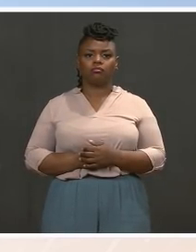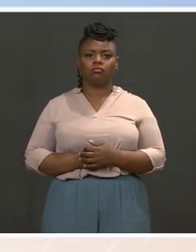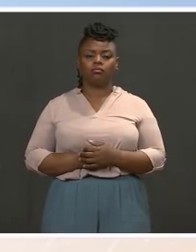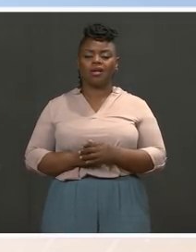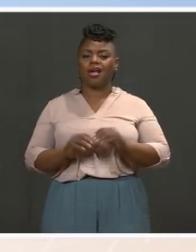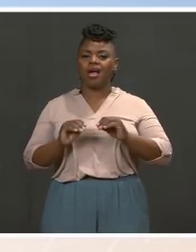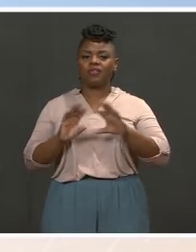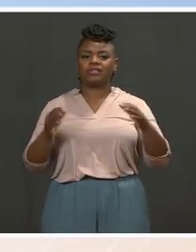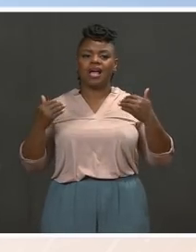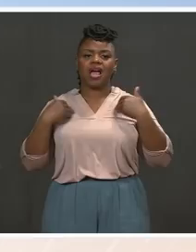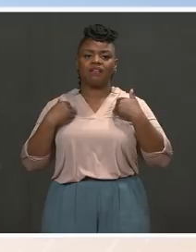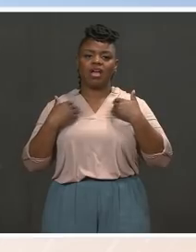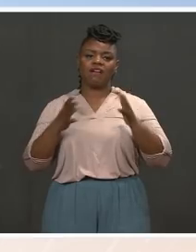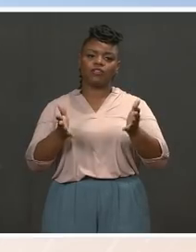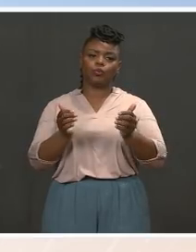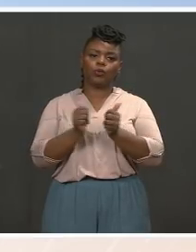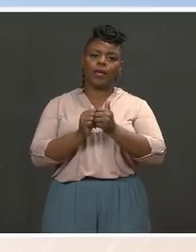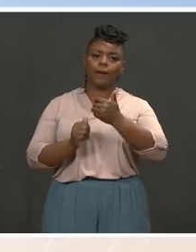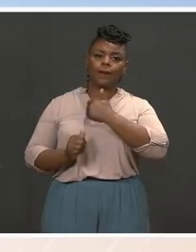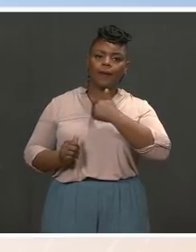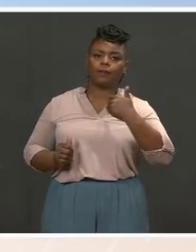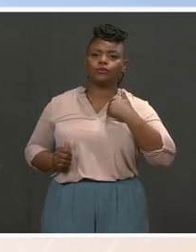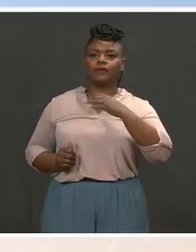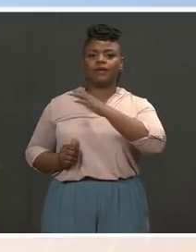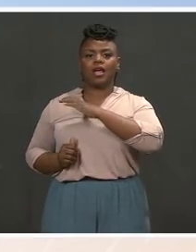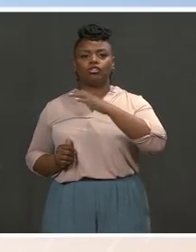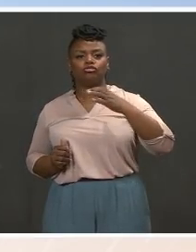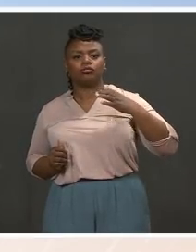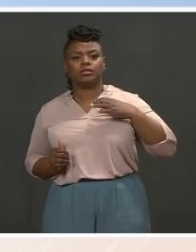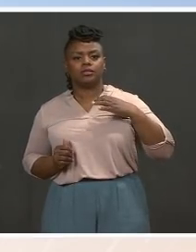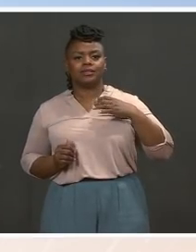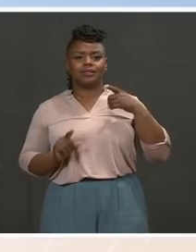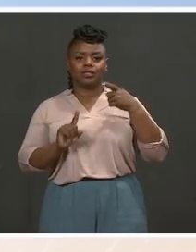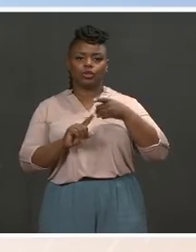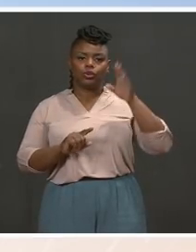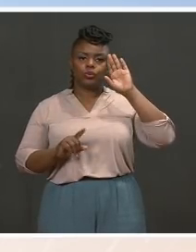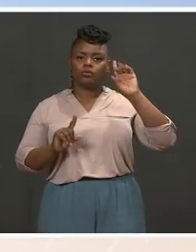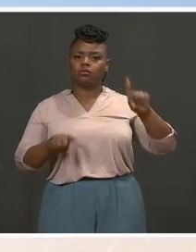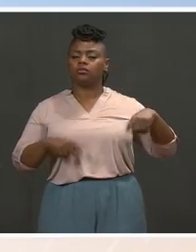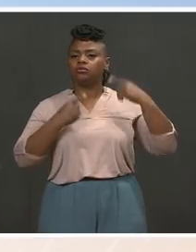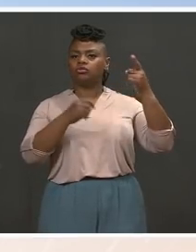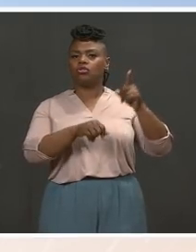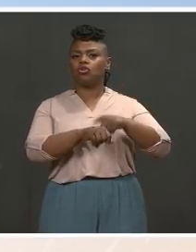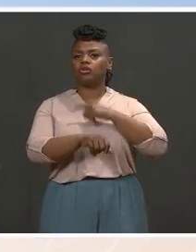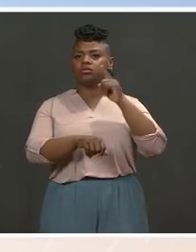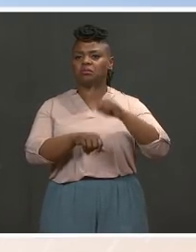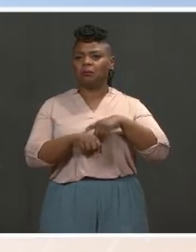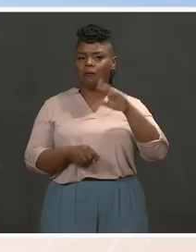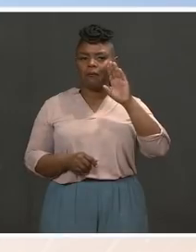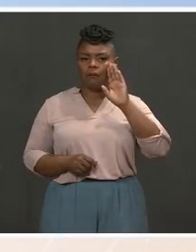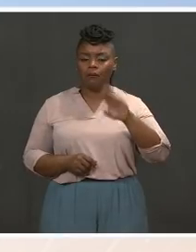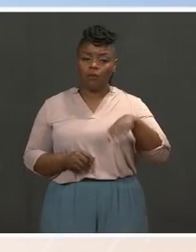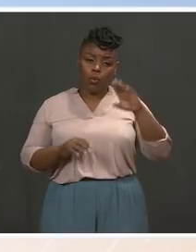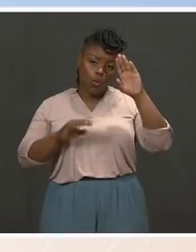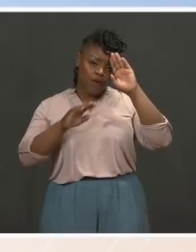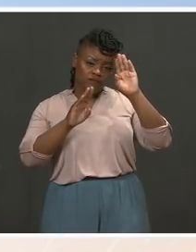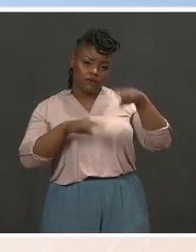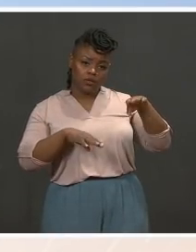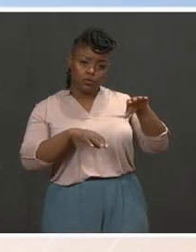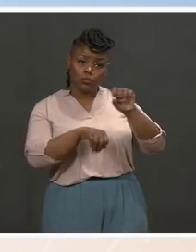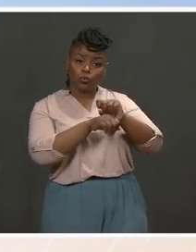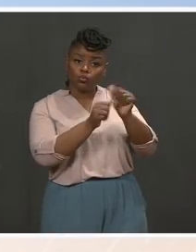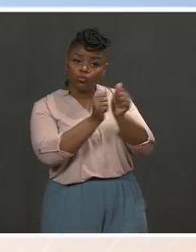conversations with members he's known for some time, having them at the staff level, and determining if we can find a path forward.